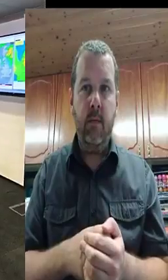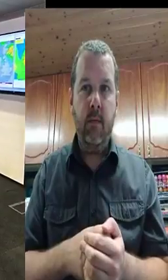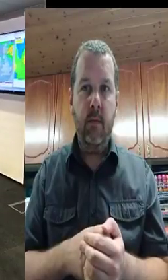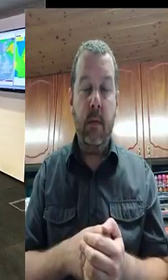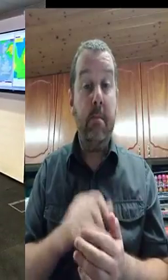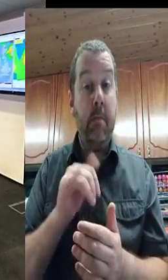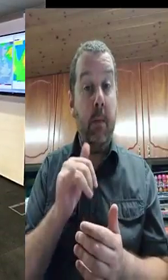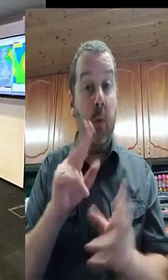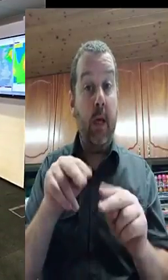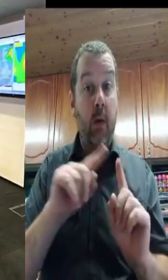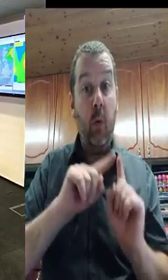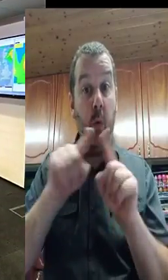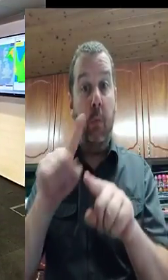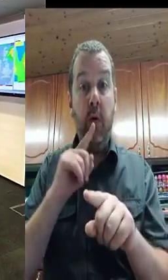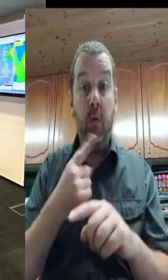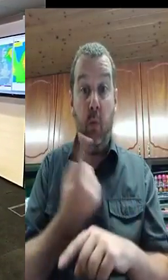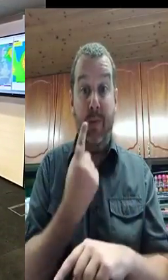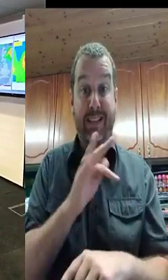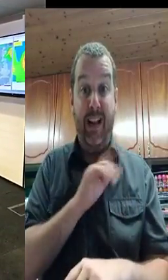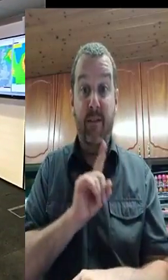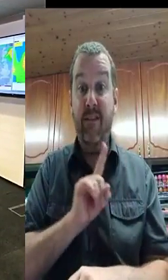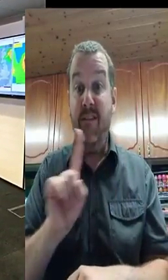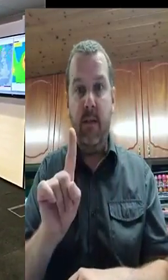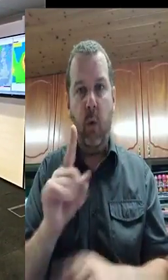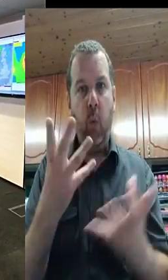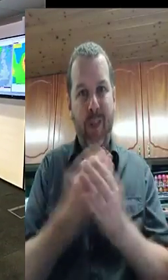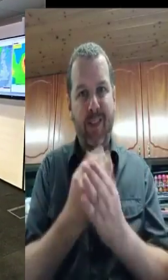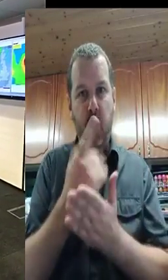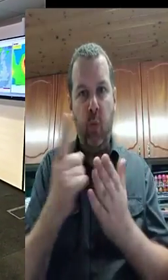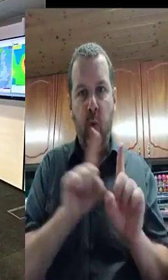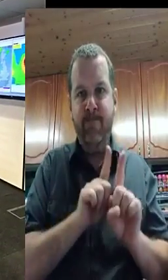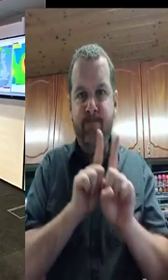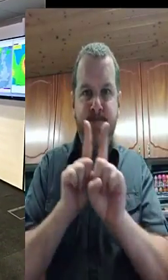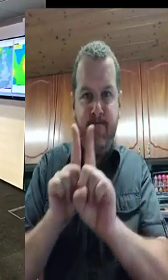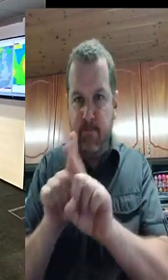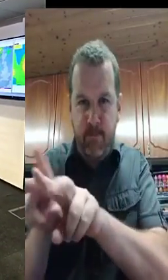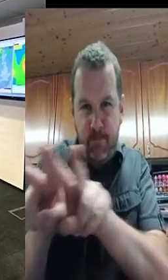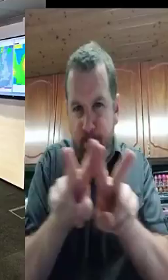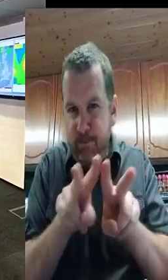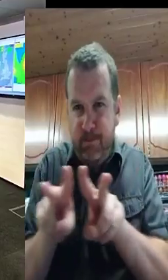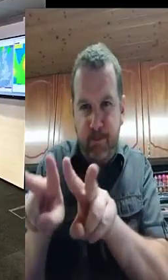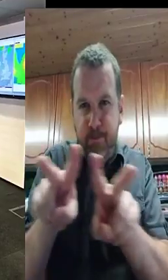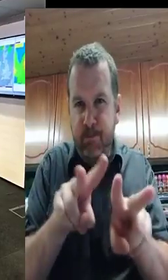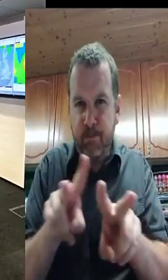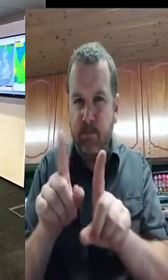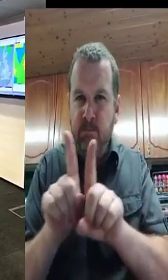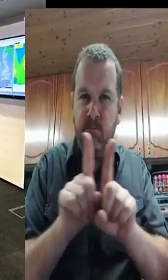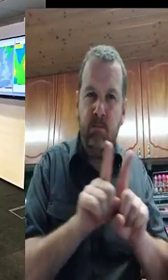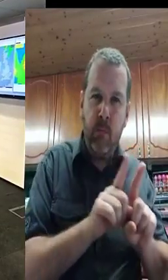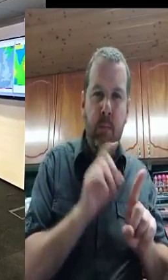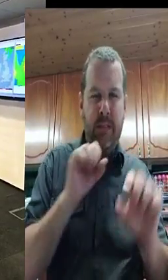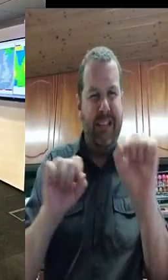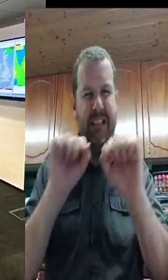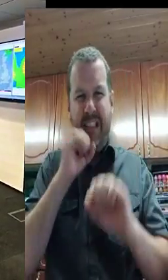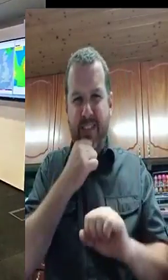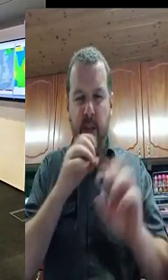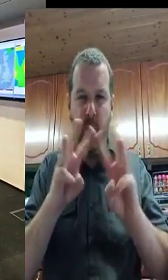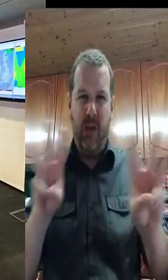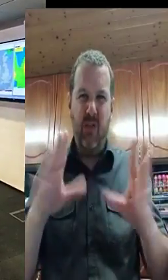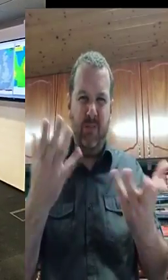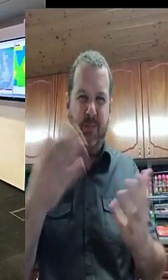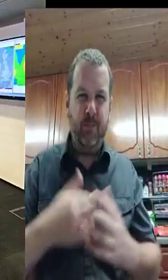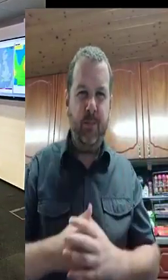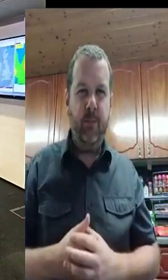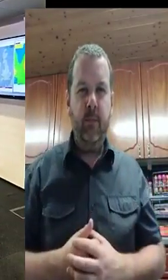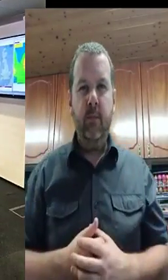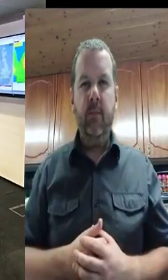position at 05.30 hours tomorrow morning. In addition, also standing up troops in Cork, Galway and Kilkenny, ready to respond in